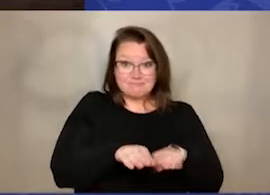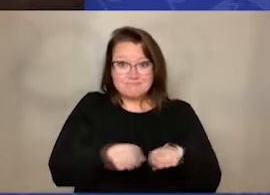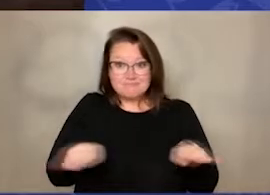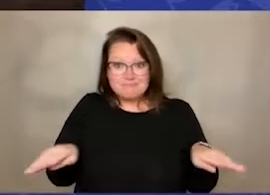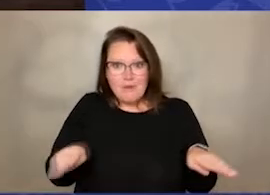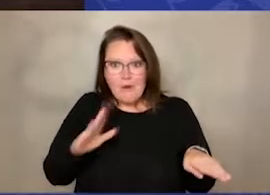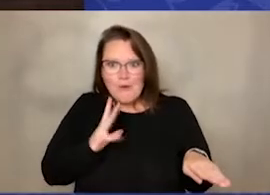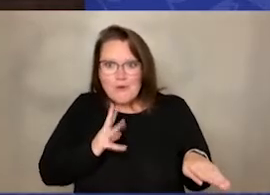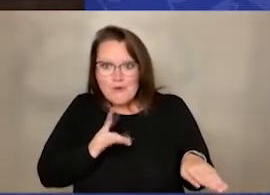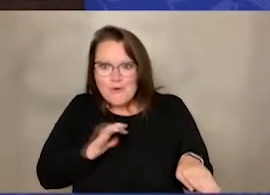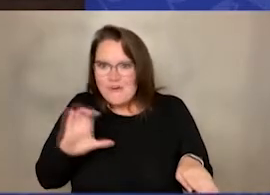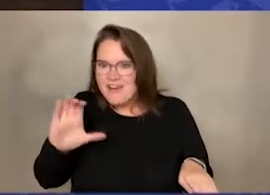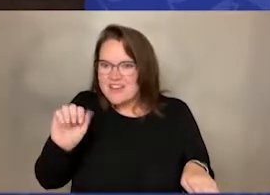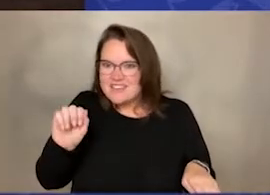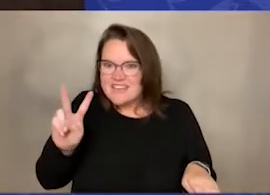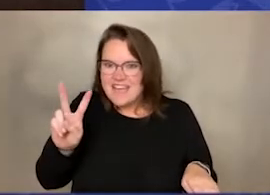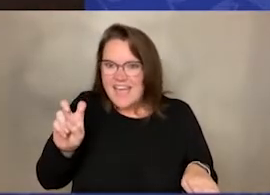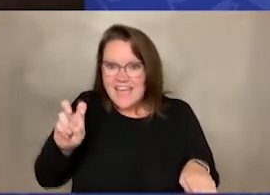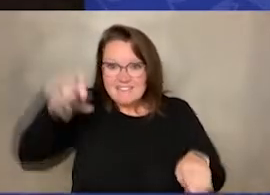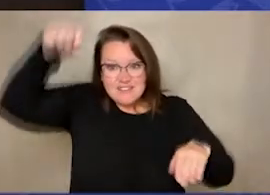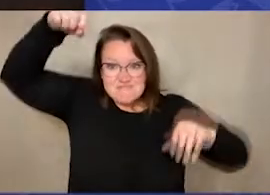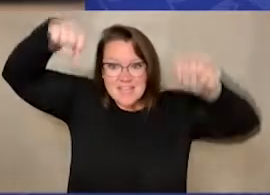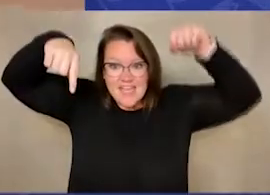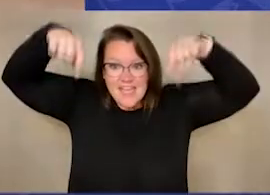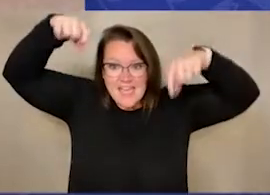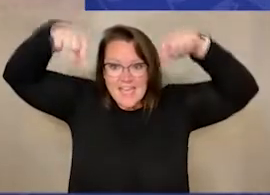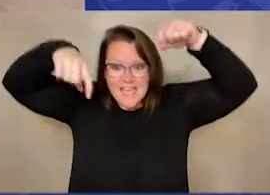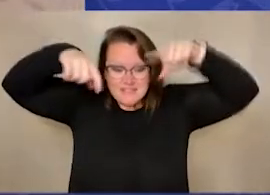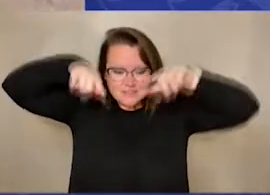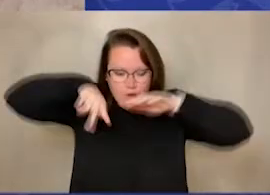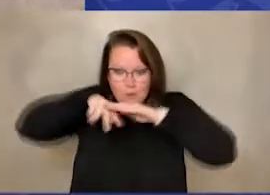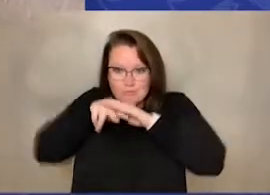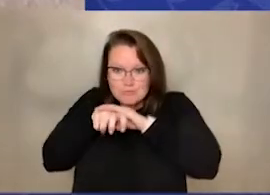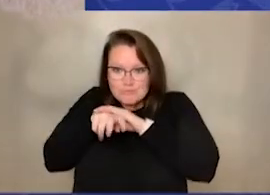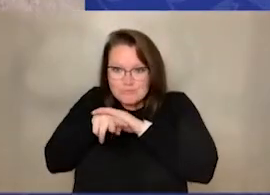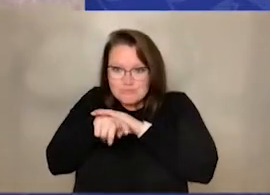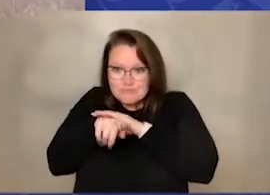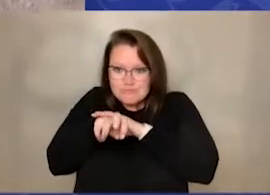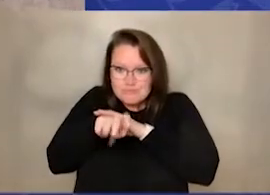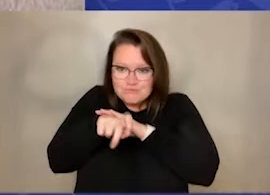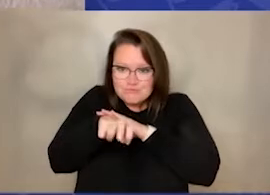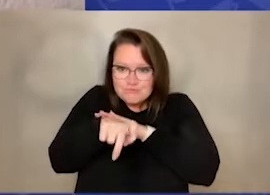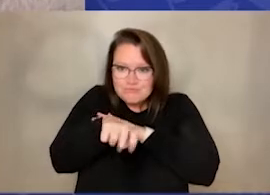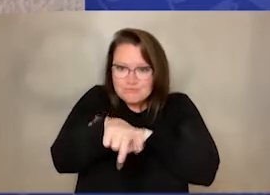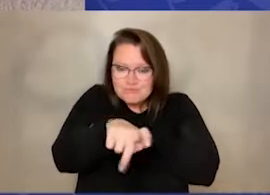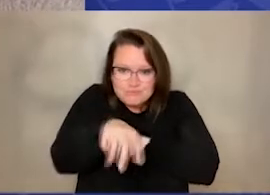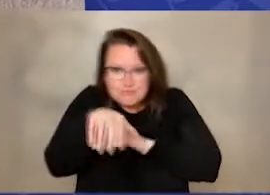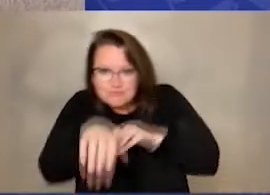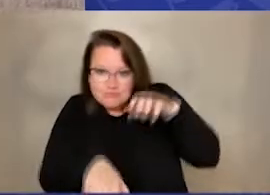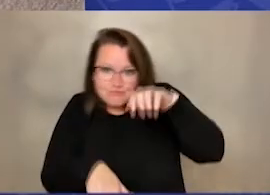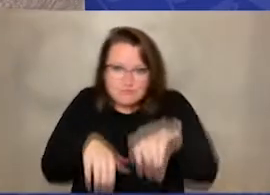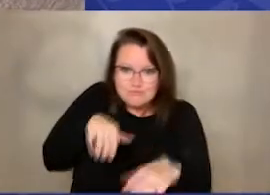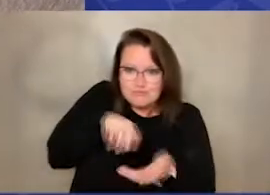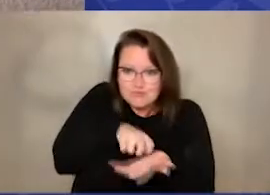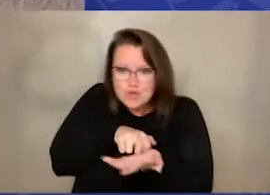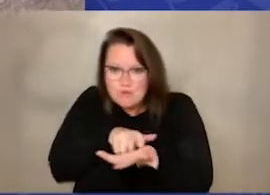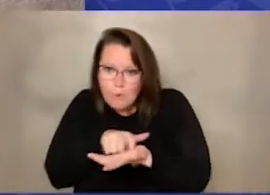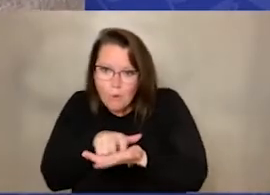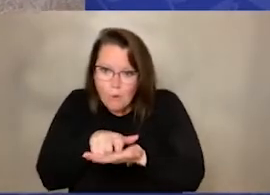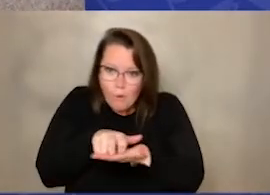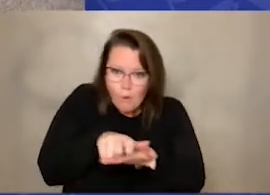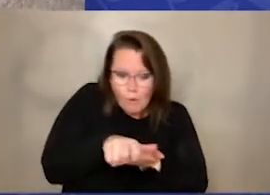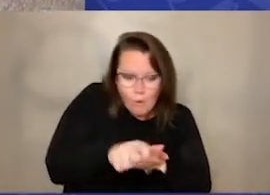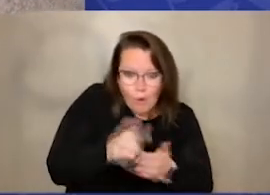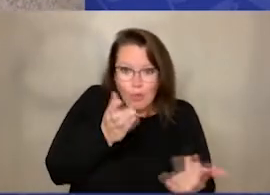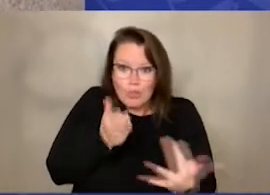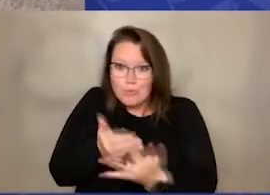cave. So everybody, get down low, and let's crawl. We're crawling through the cave. We're crawling through